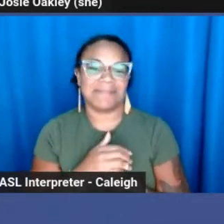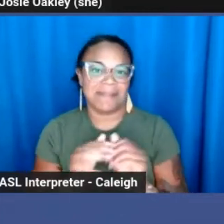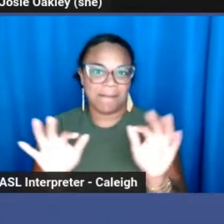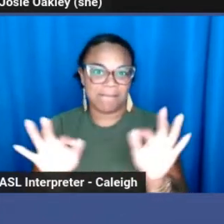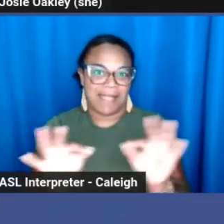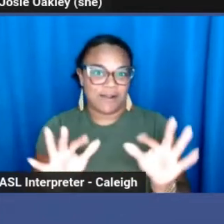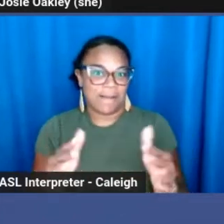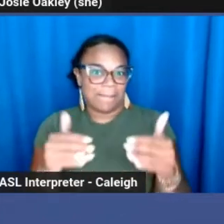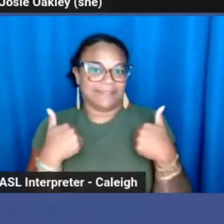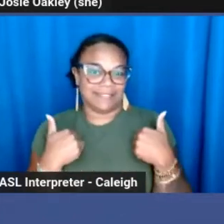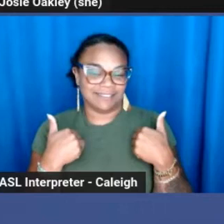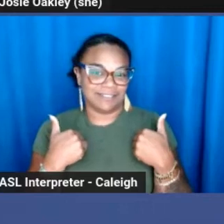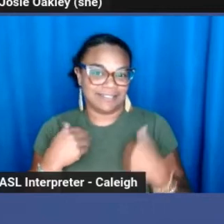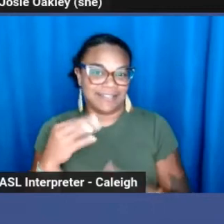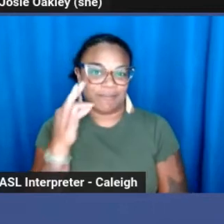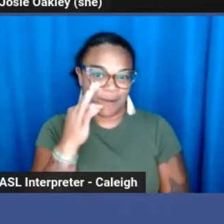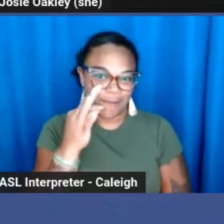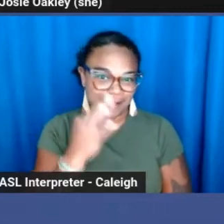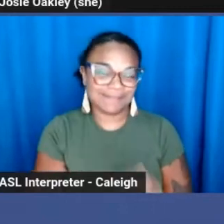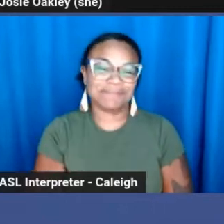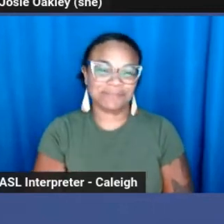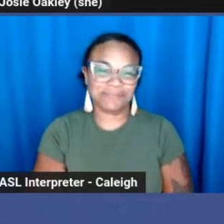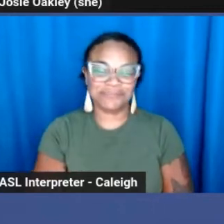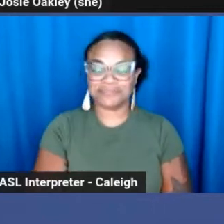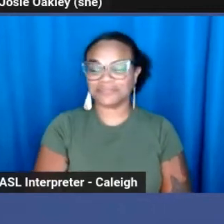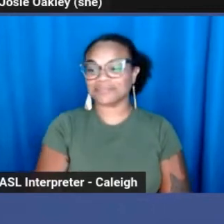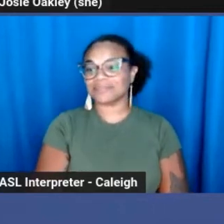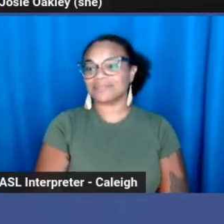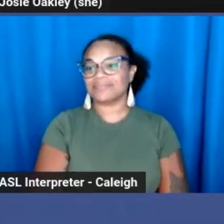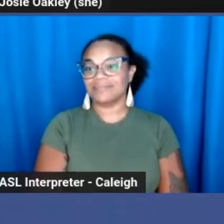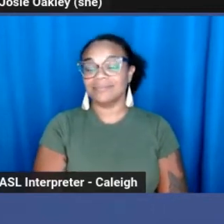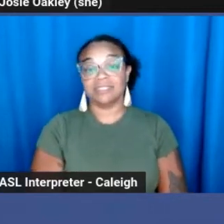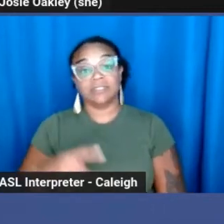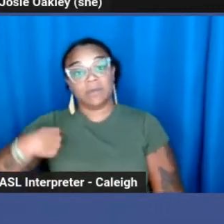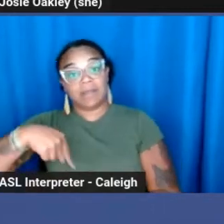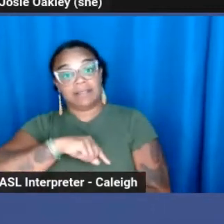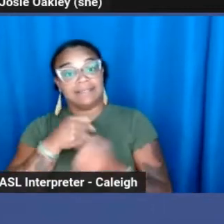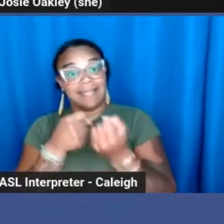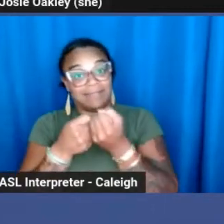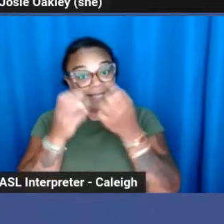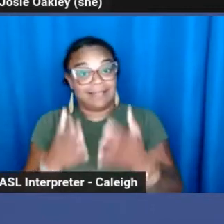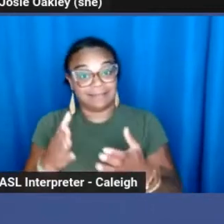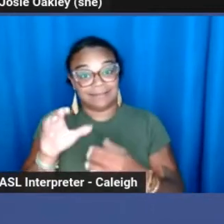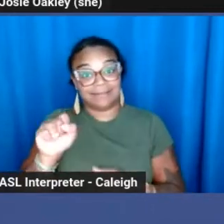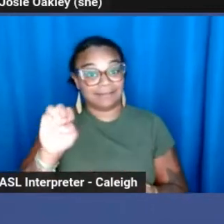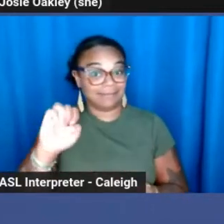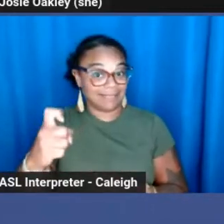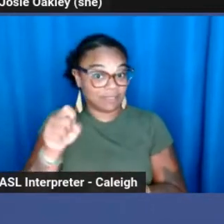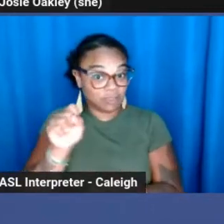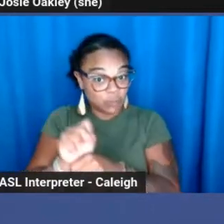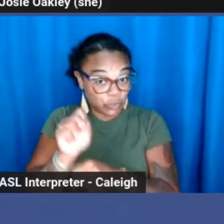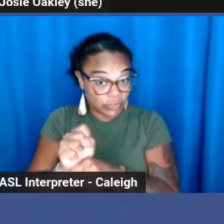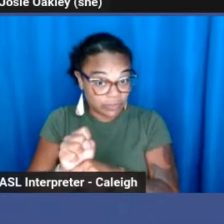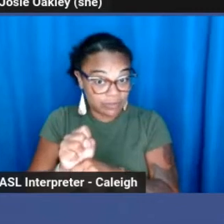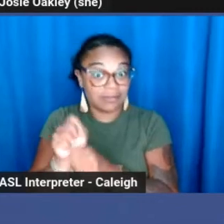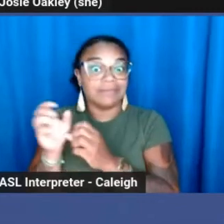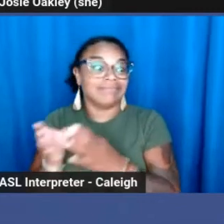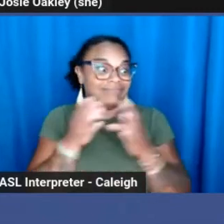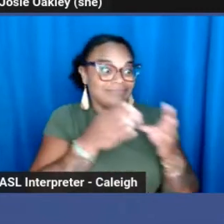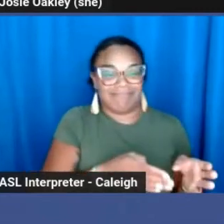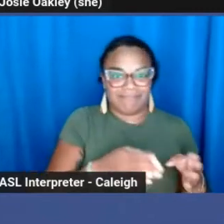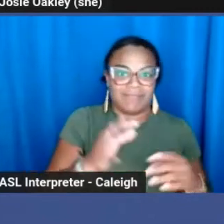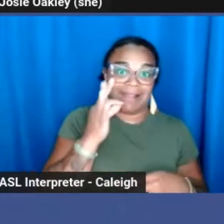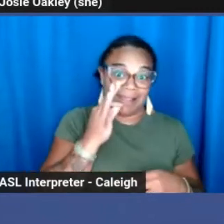of marijuana. So like us advocates in sex work, cannabis advocates have long been fighting to